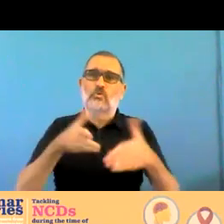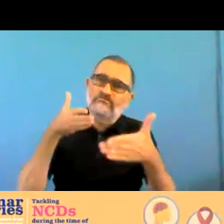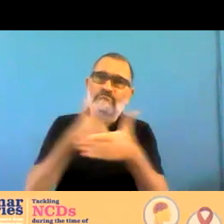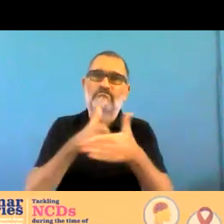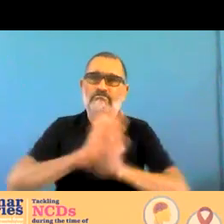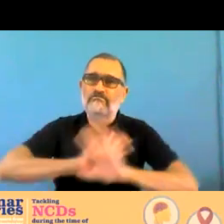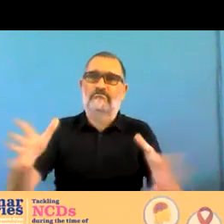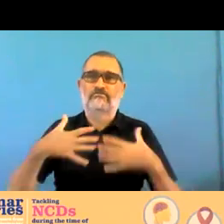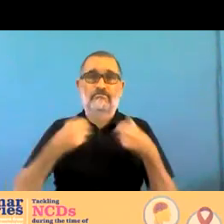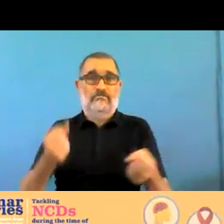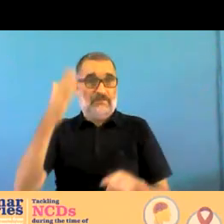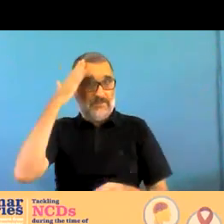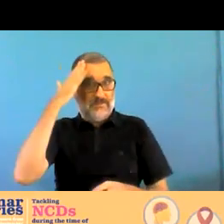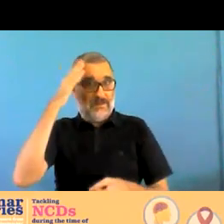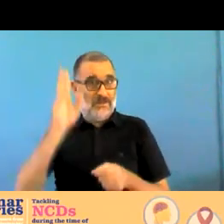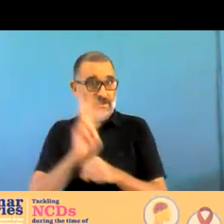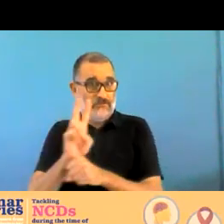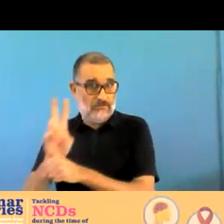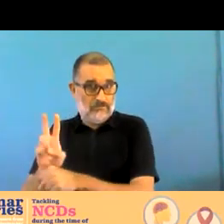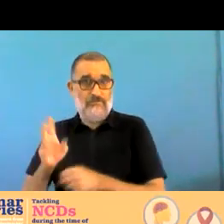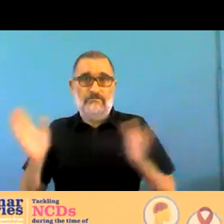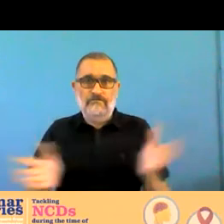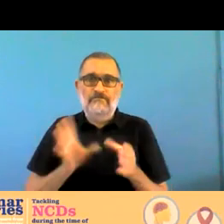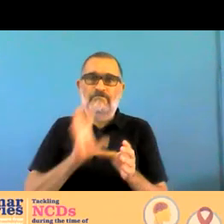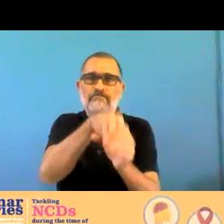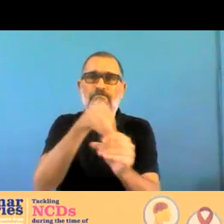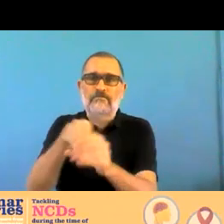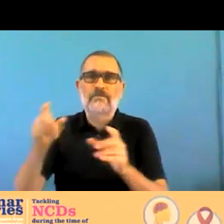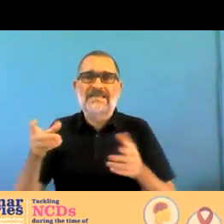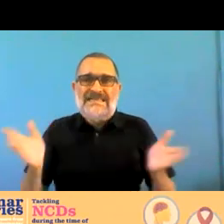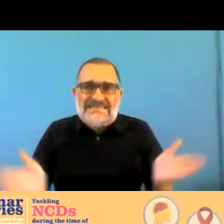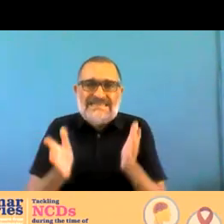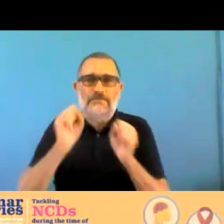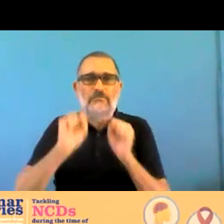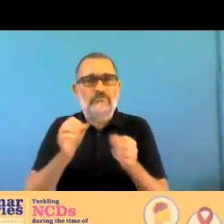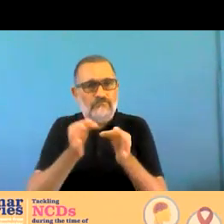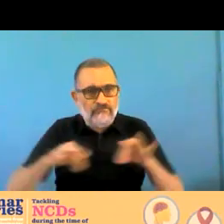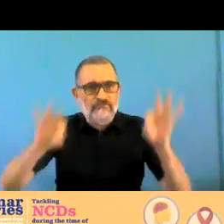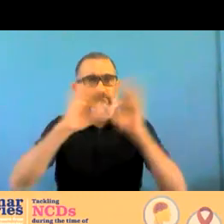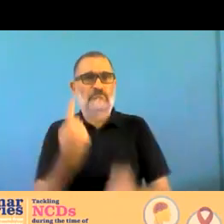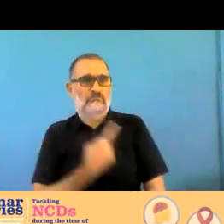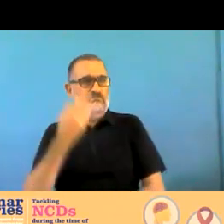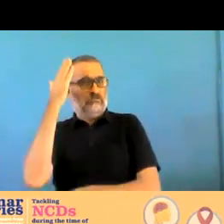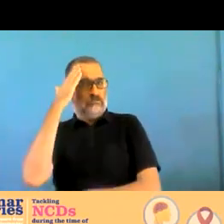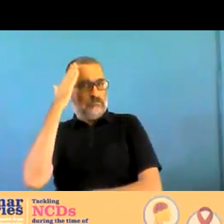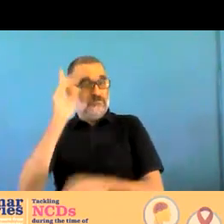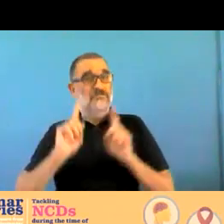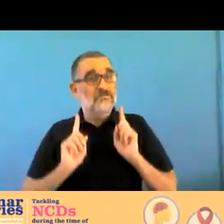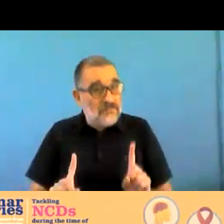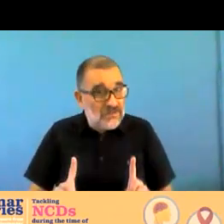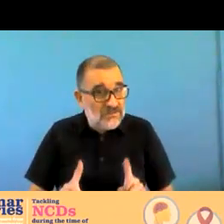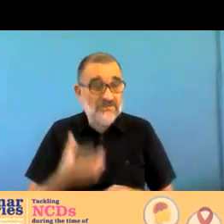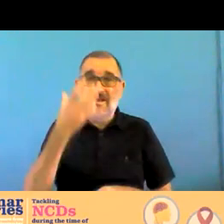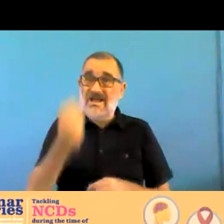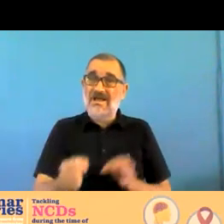intervention is also valid something else that's very important is to generate options where for